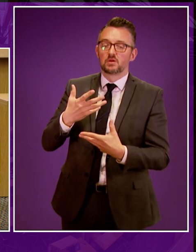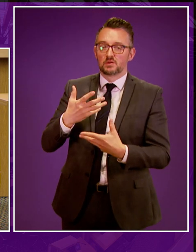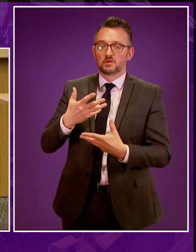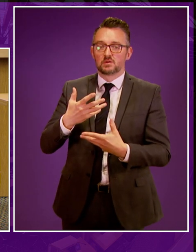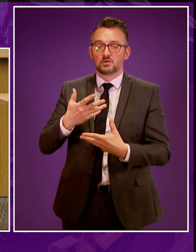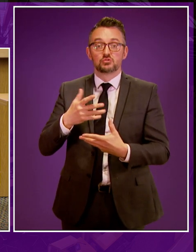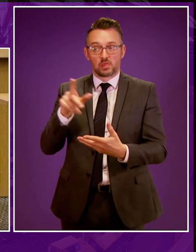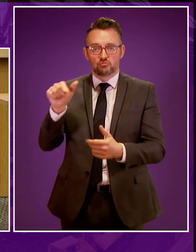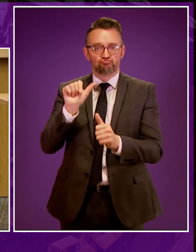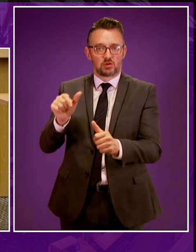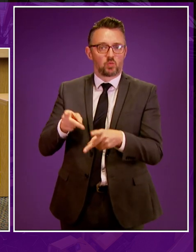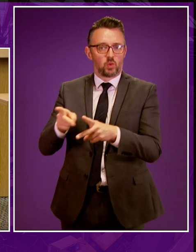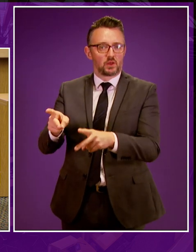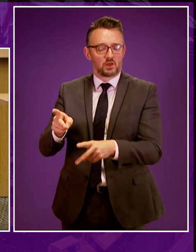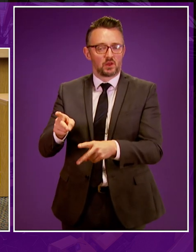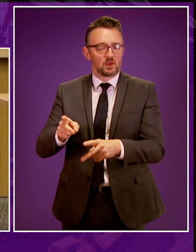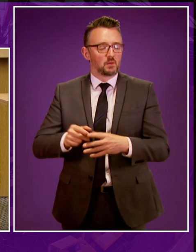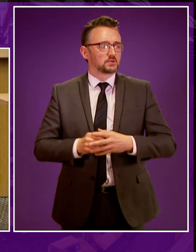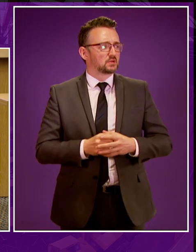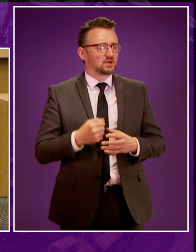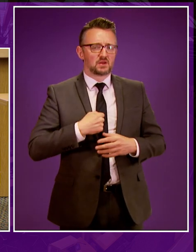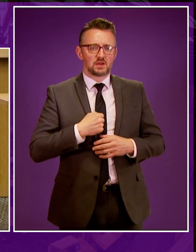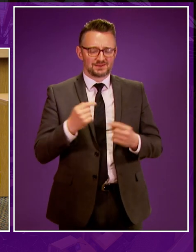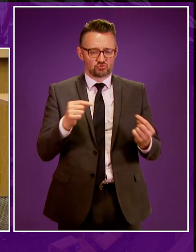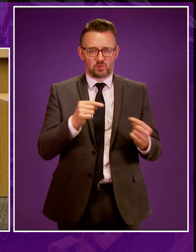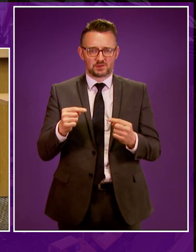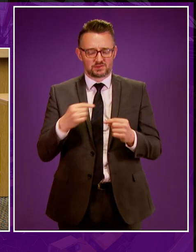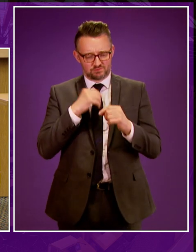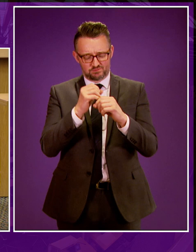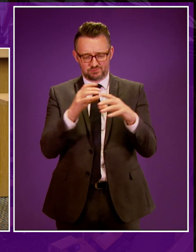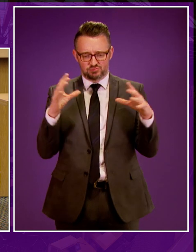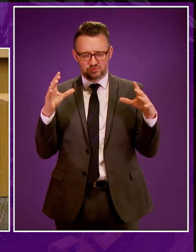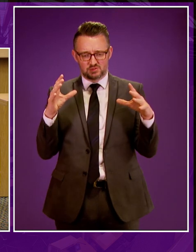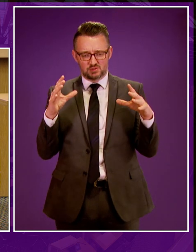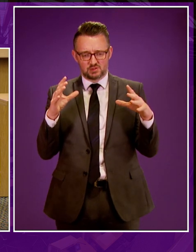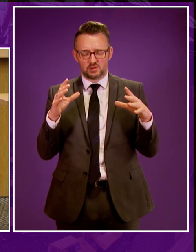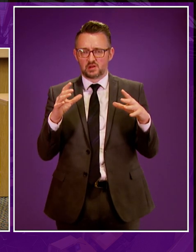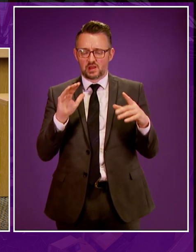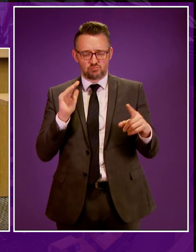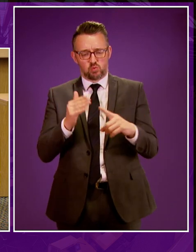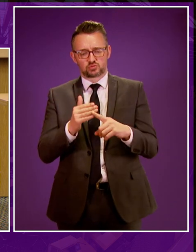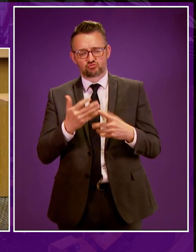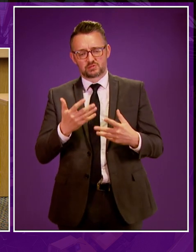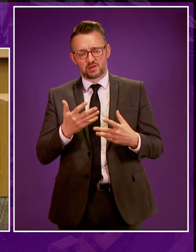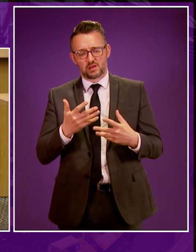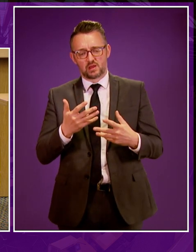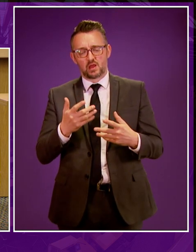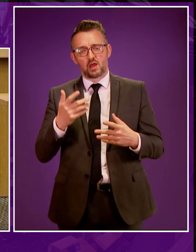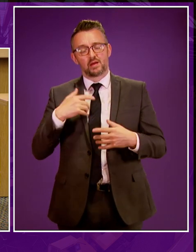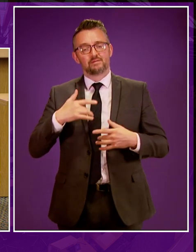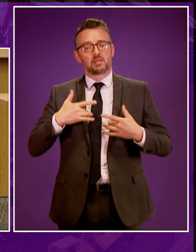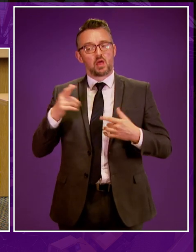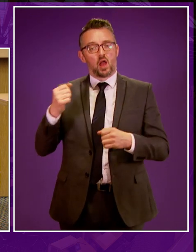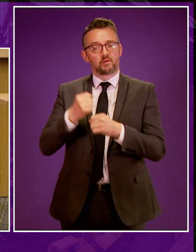it was right and proper to do so. But I approach today's debate with a view that is also right and proper to ensure that the Government takes